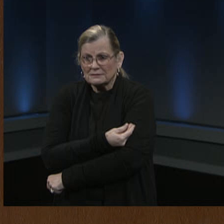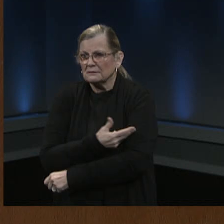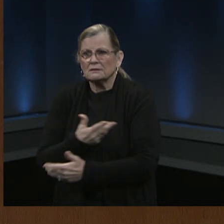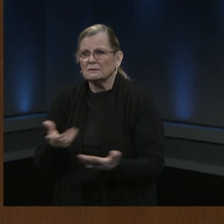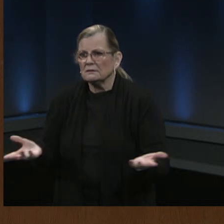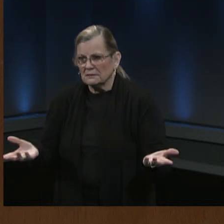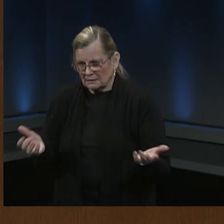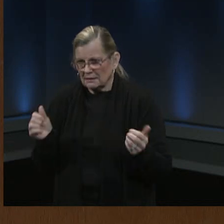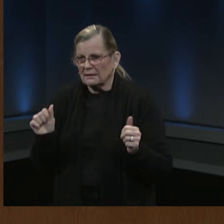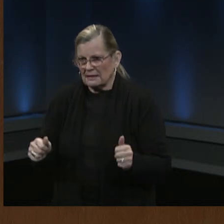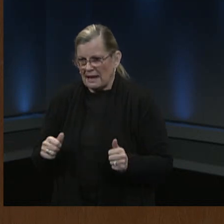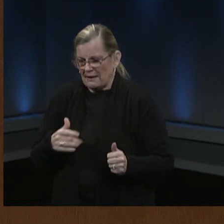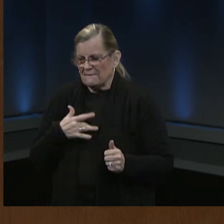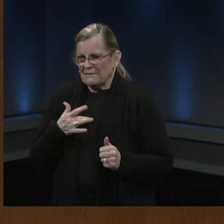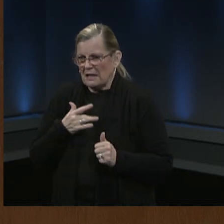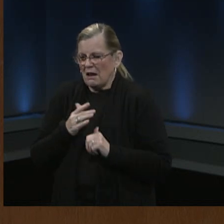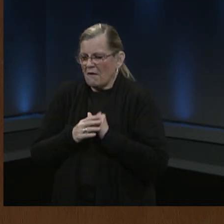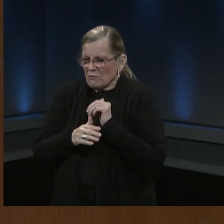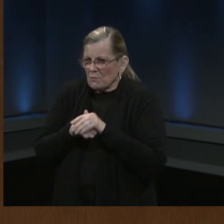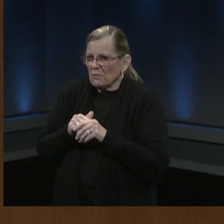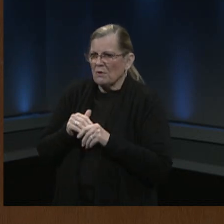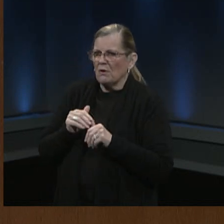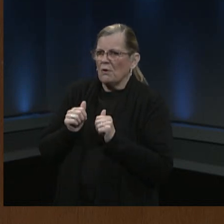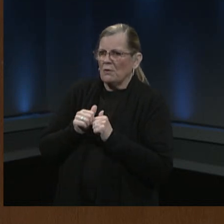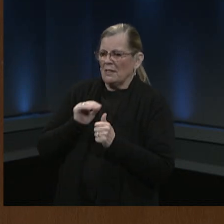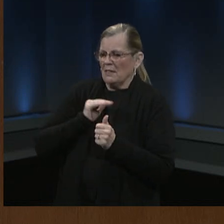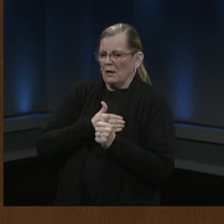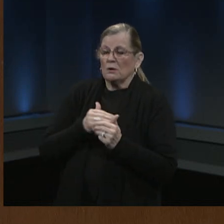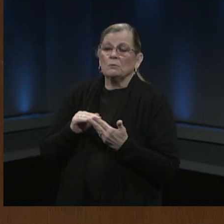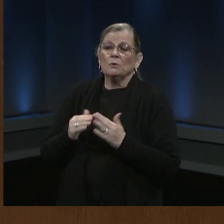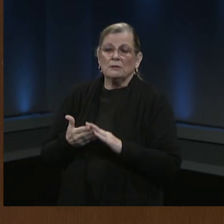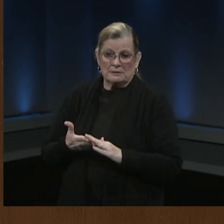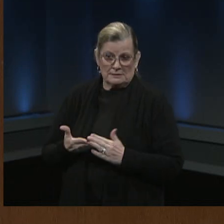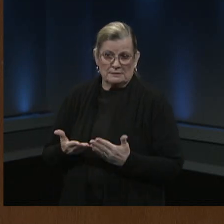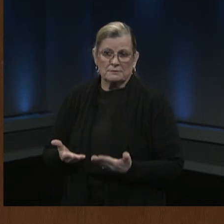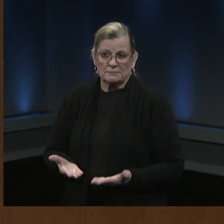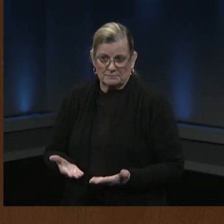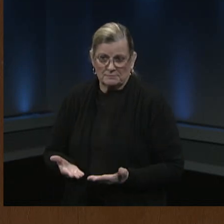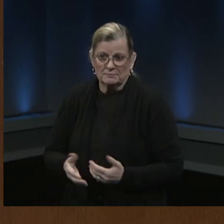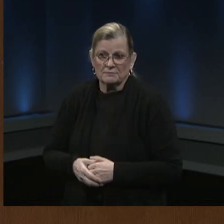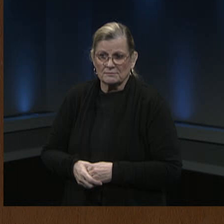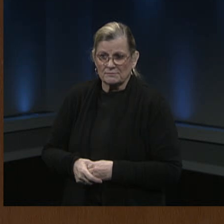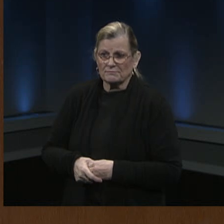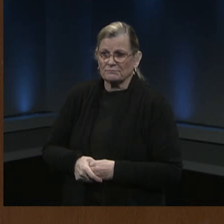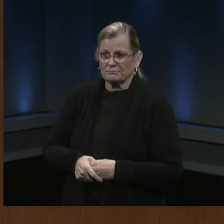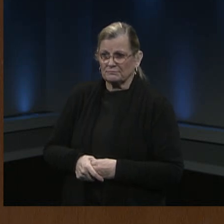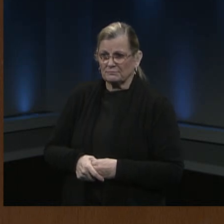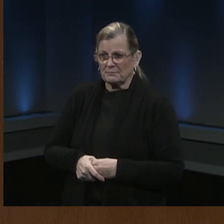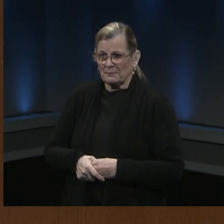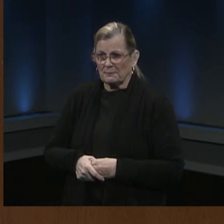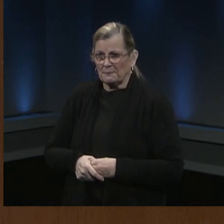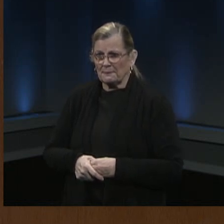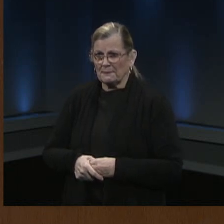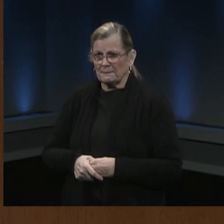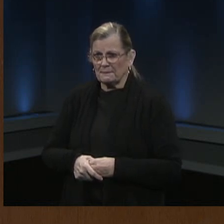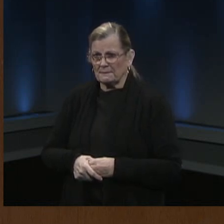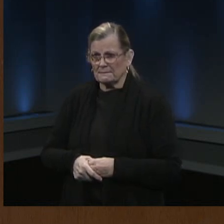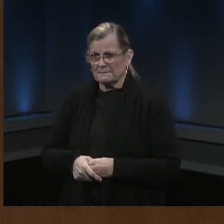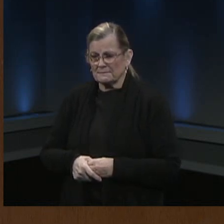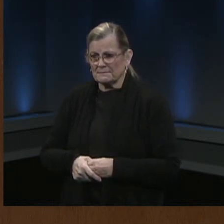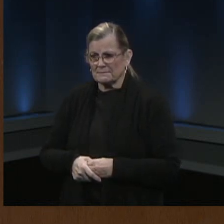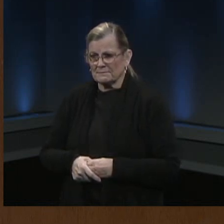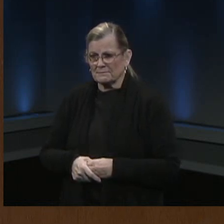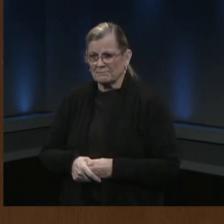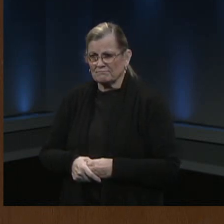in the community but certainly disclosures of that sort would not be ones that we would make and so again that's why we're